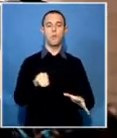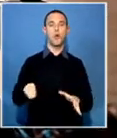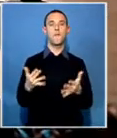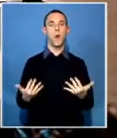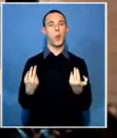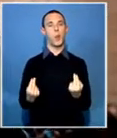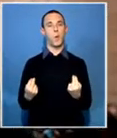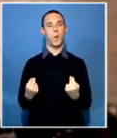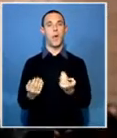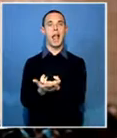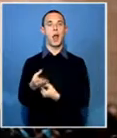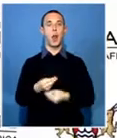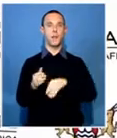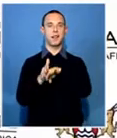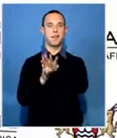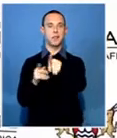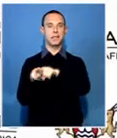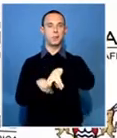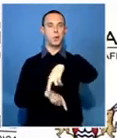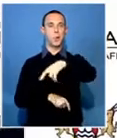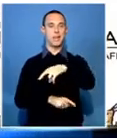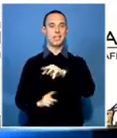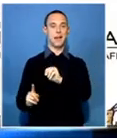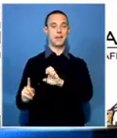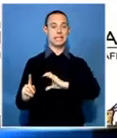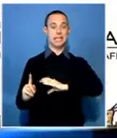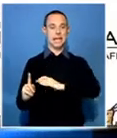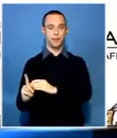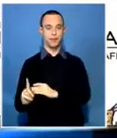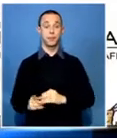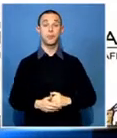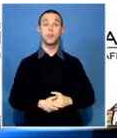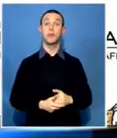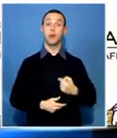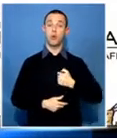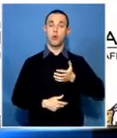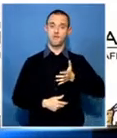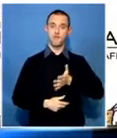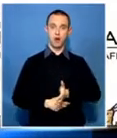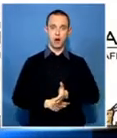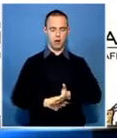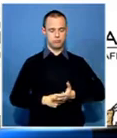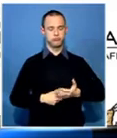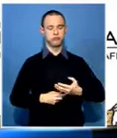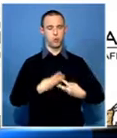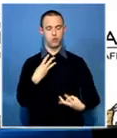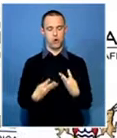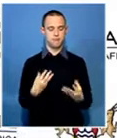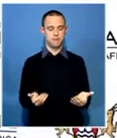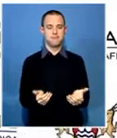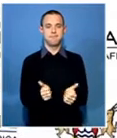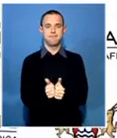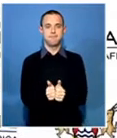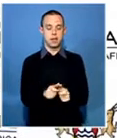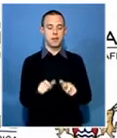development and tourism MEC. We would want to work together as partners with our communities to ensure that